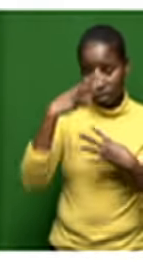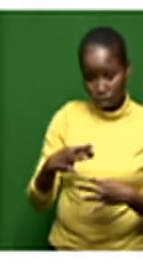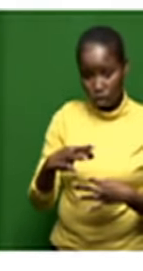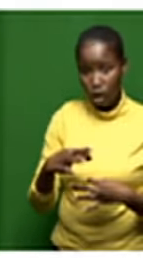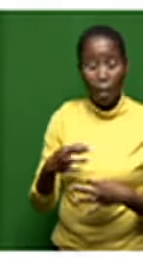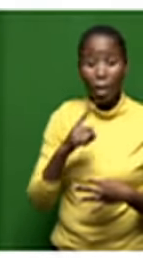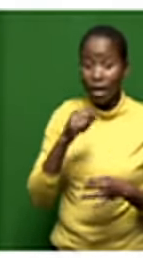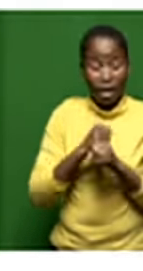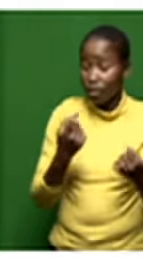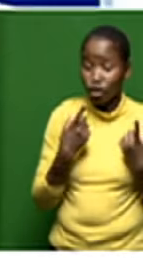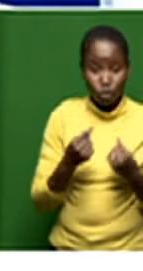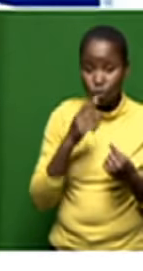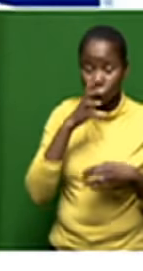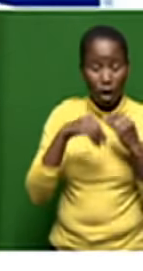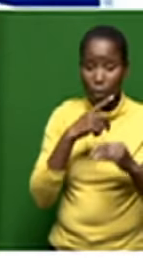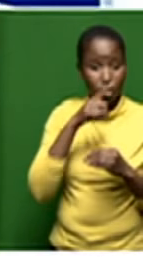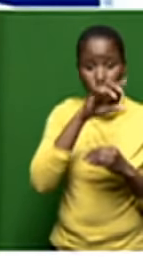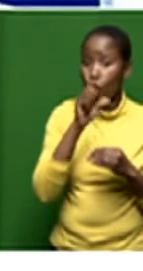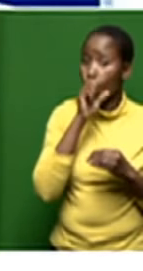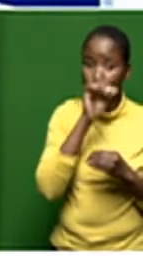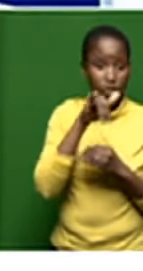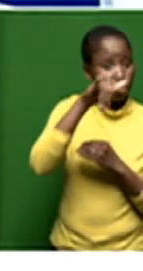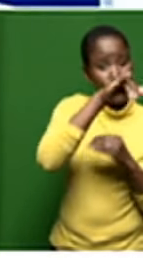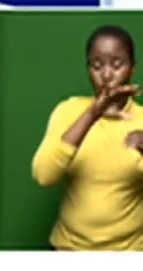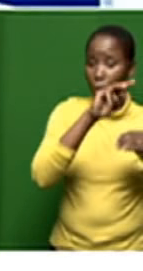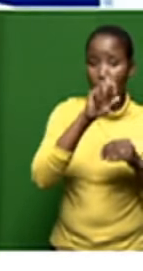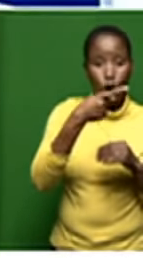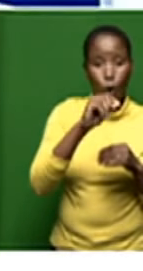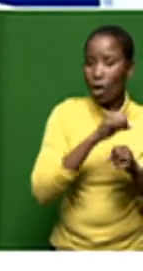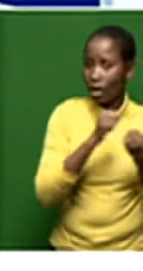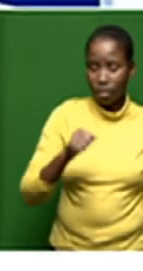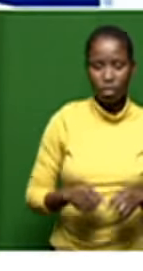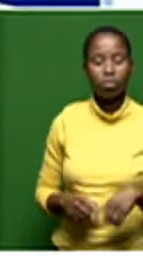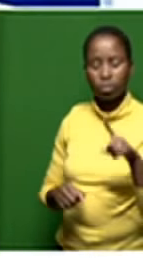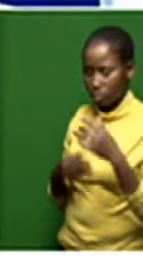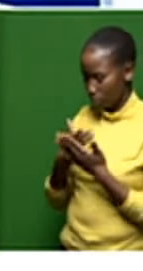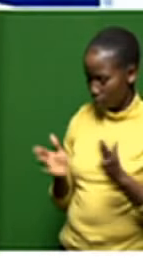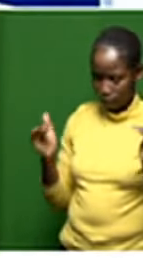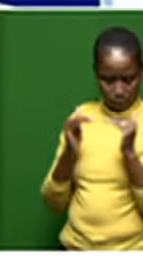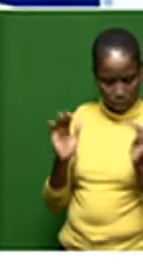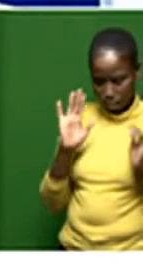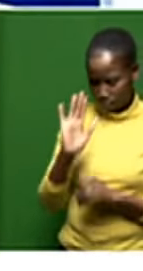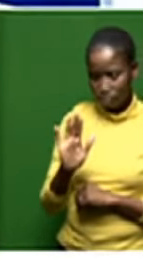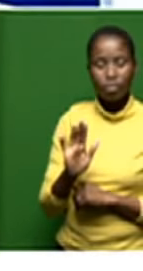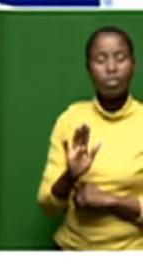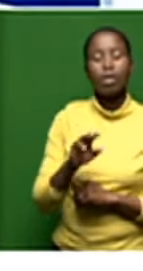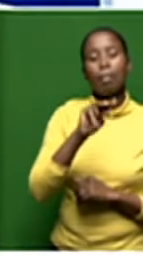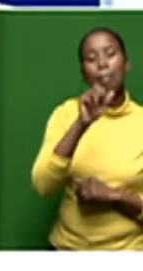no but mr mr kokolo to be fair when was mango placed under business rescue